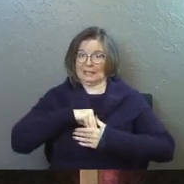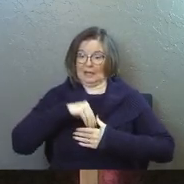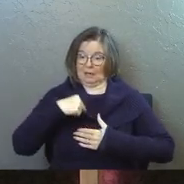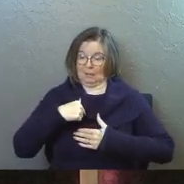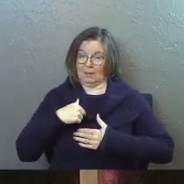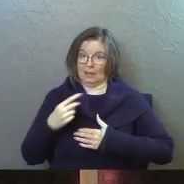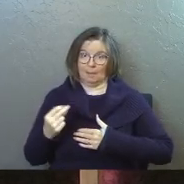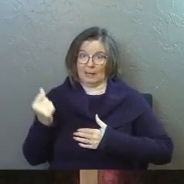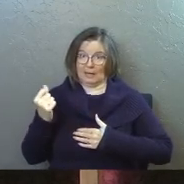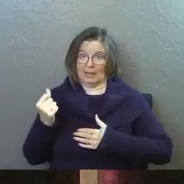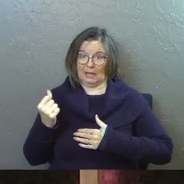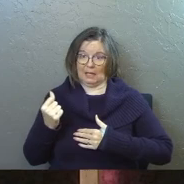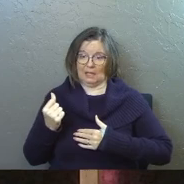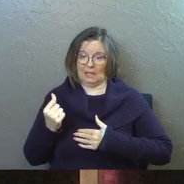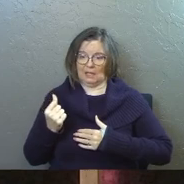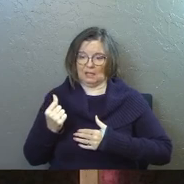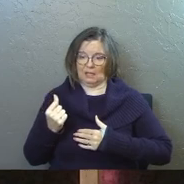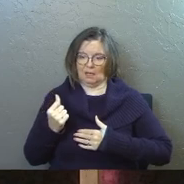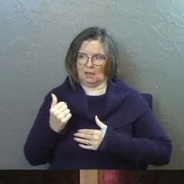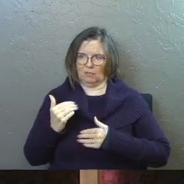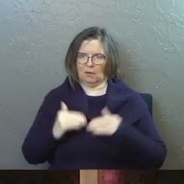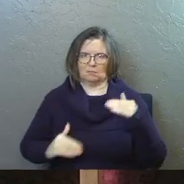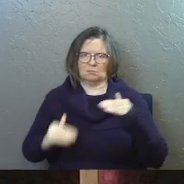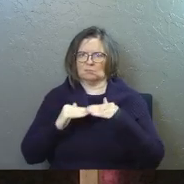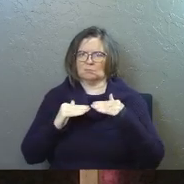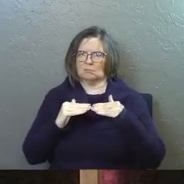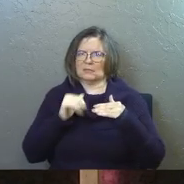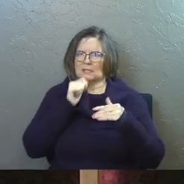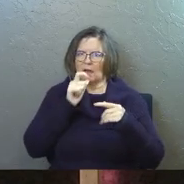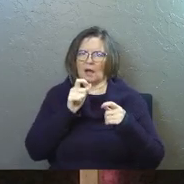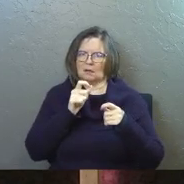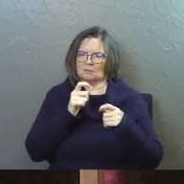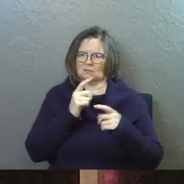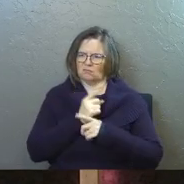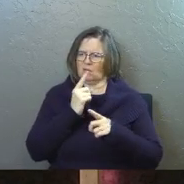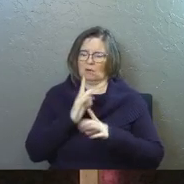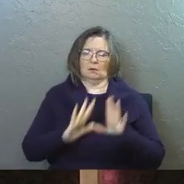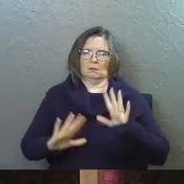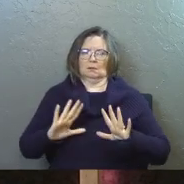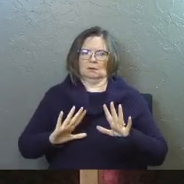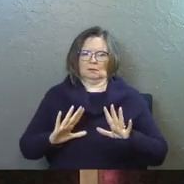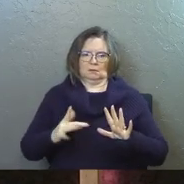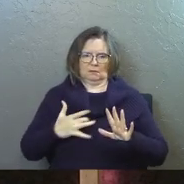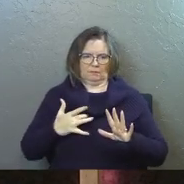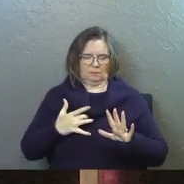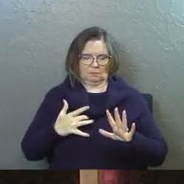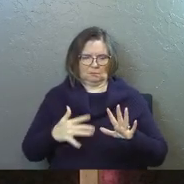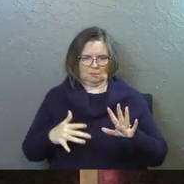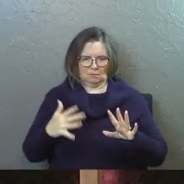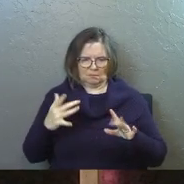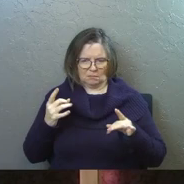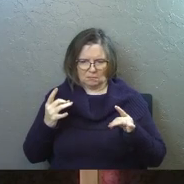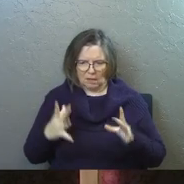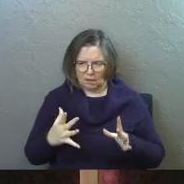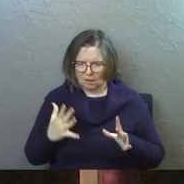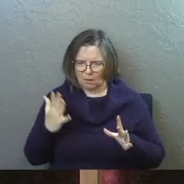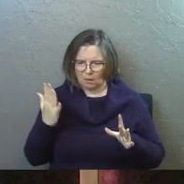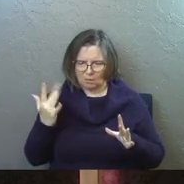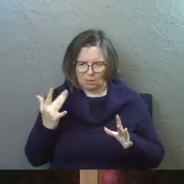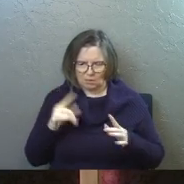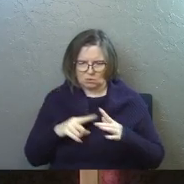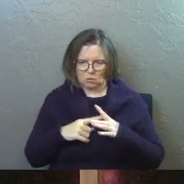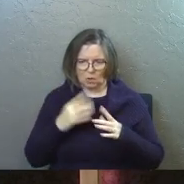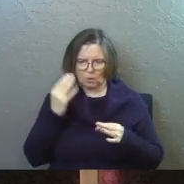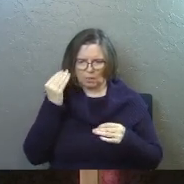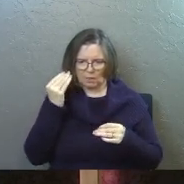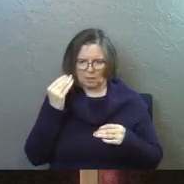immediately is the injustice of it all. When you know that you've been hated, you immediately start